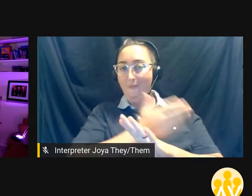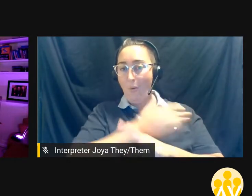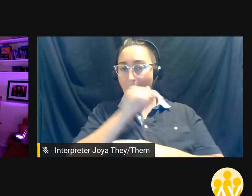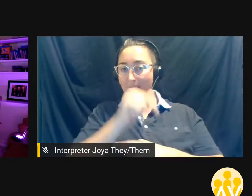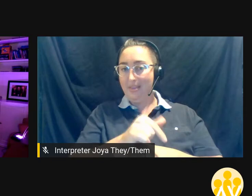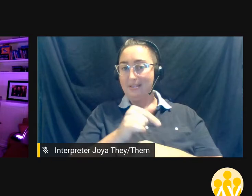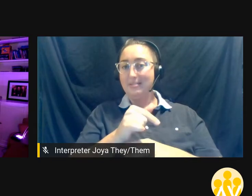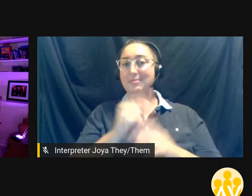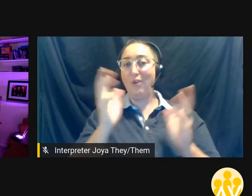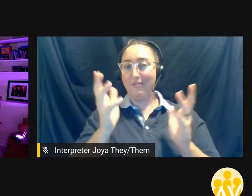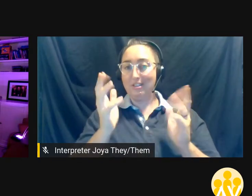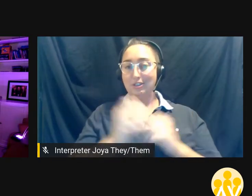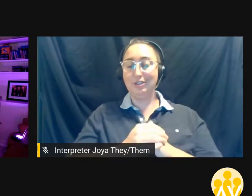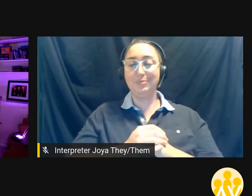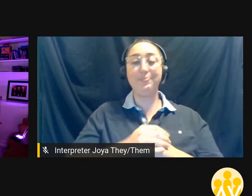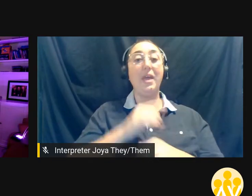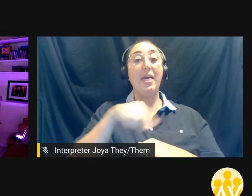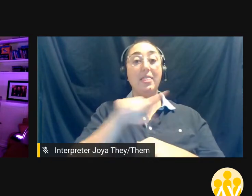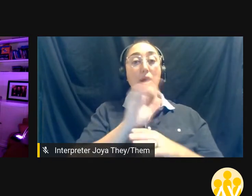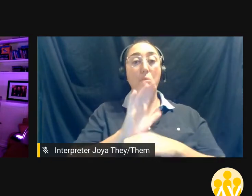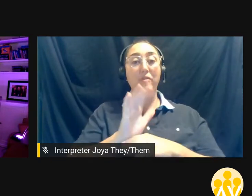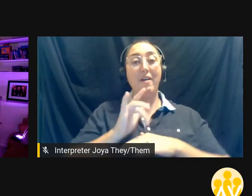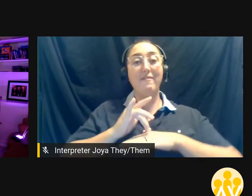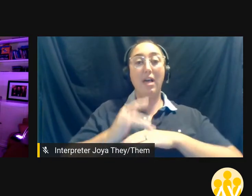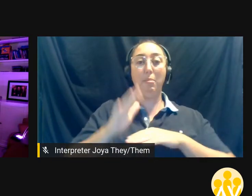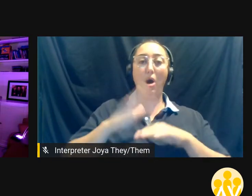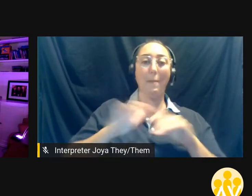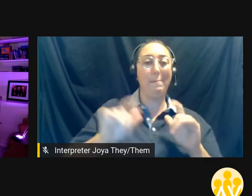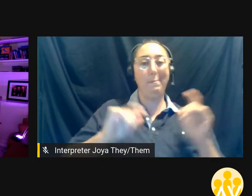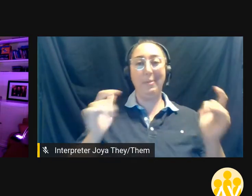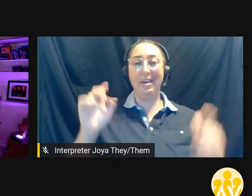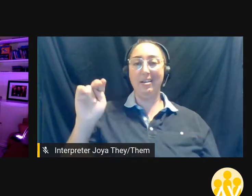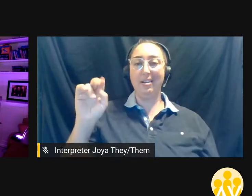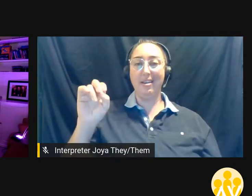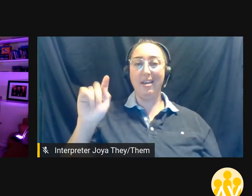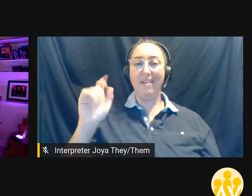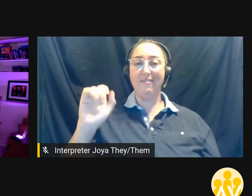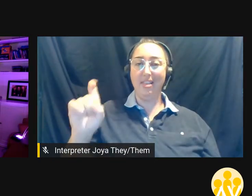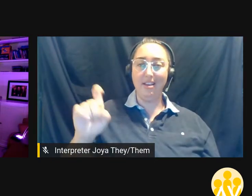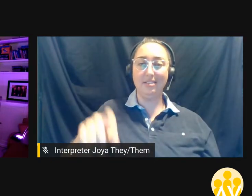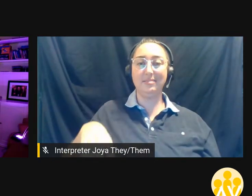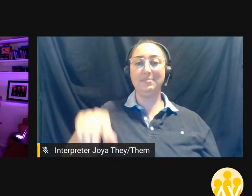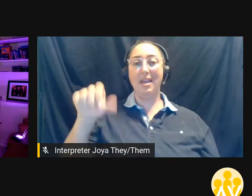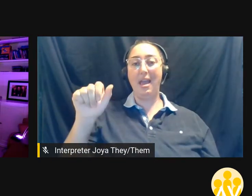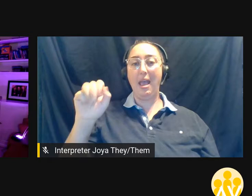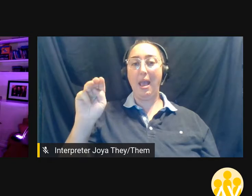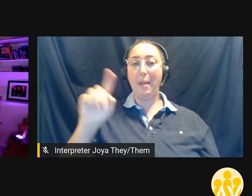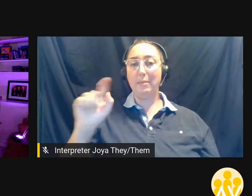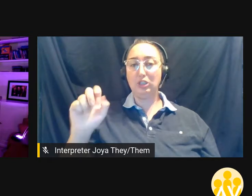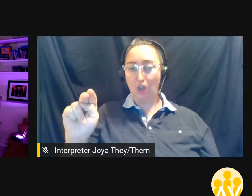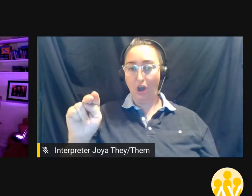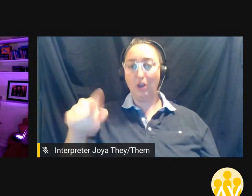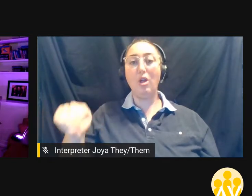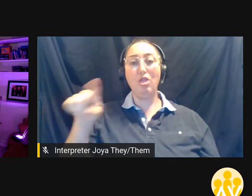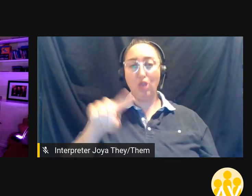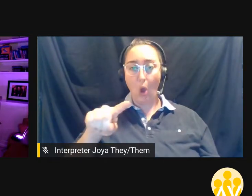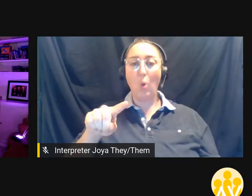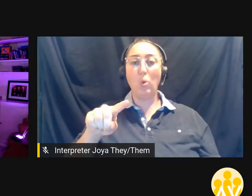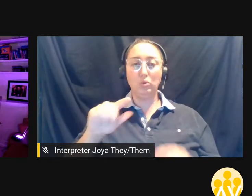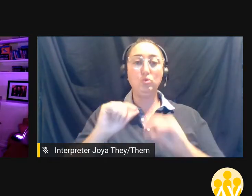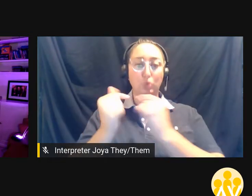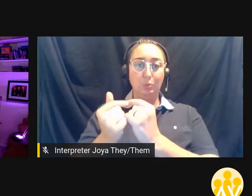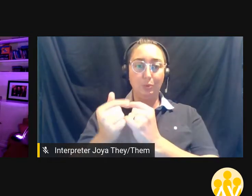panel, these were available on the big Netflix, Amazon, those media content drivers,